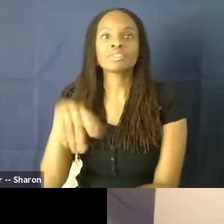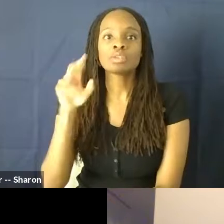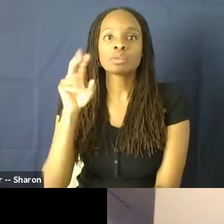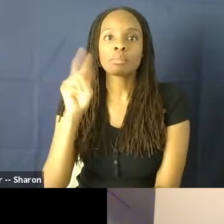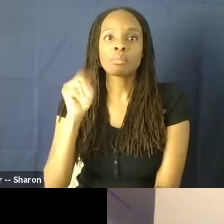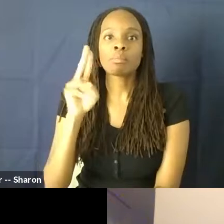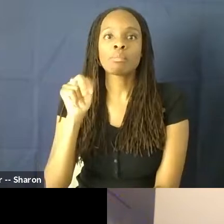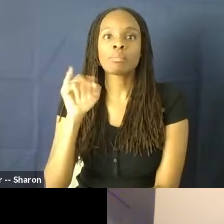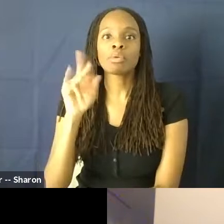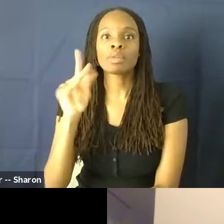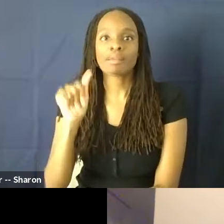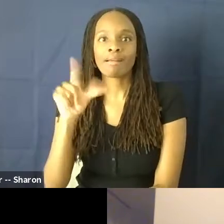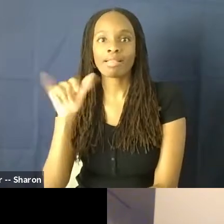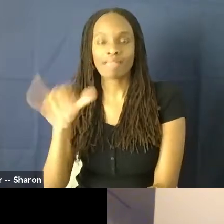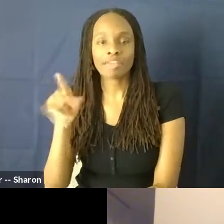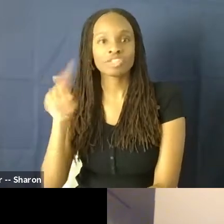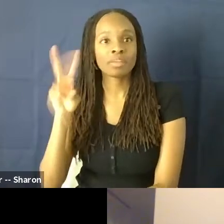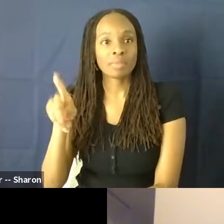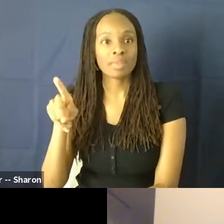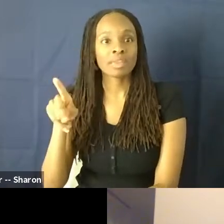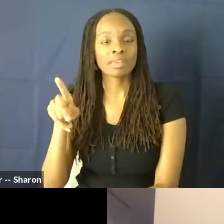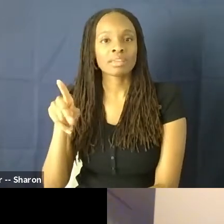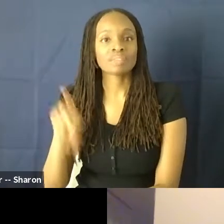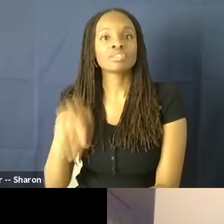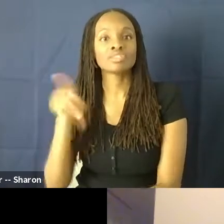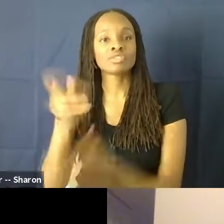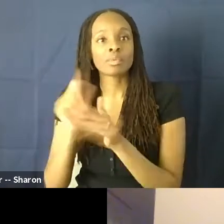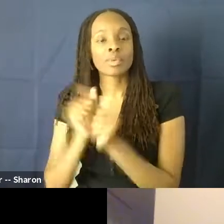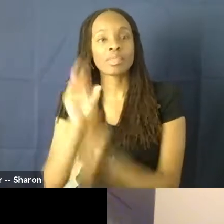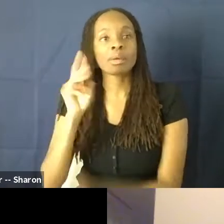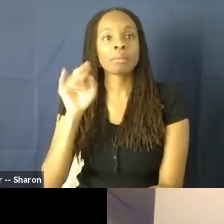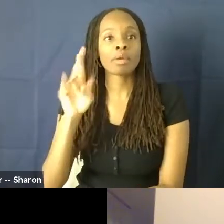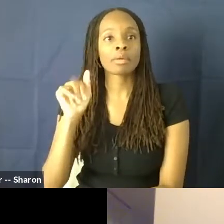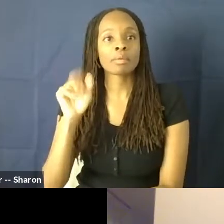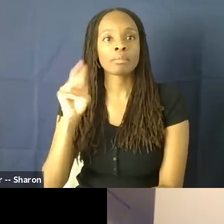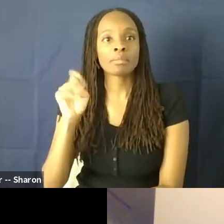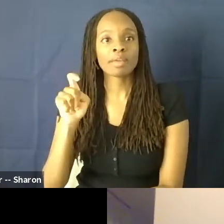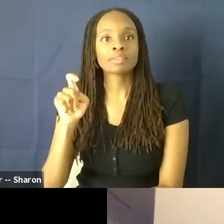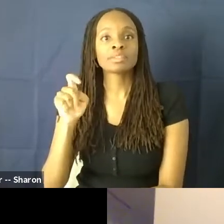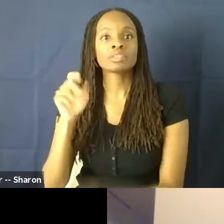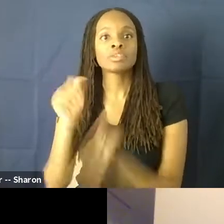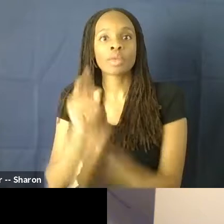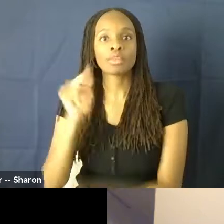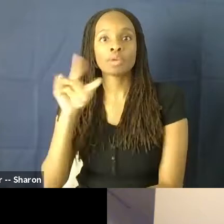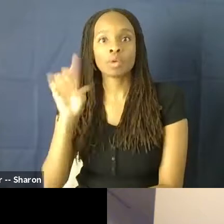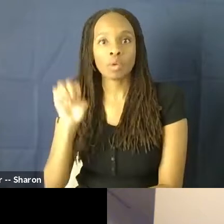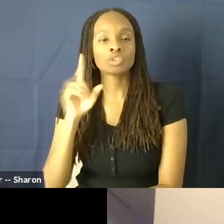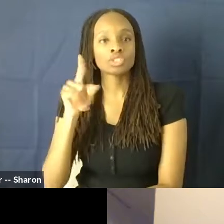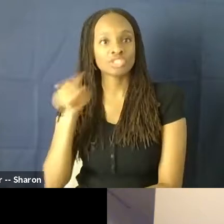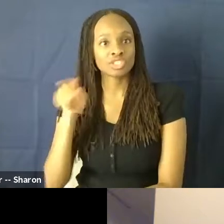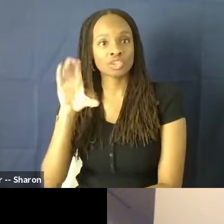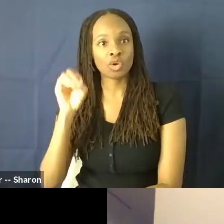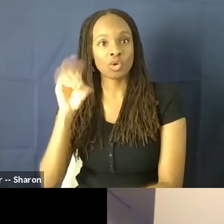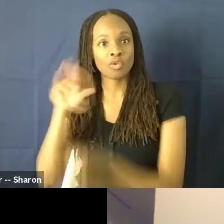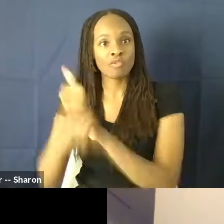at film at Miramac. She's also co-founder, along with Nicole for CME, the Center for Intersectional